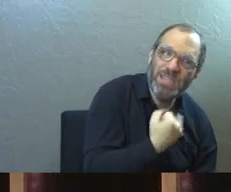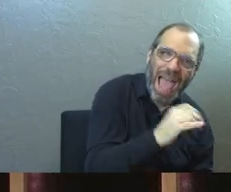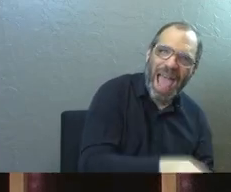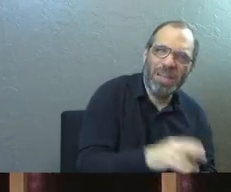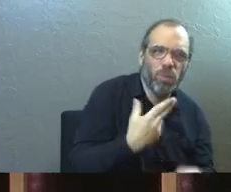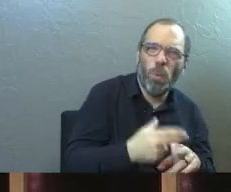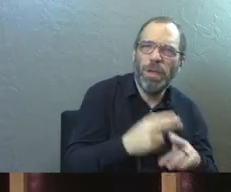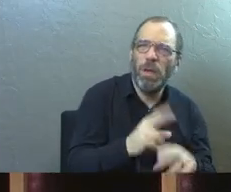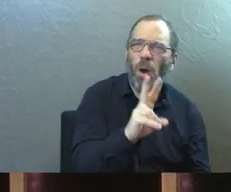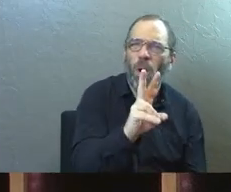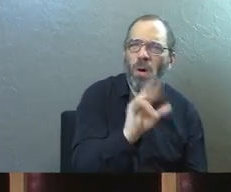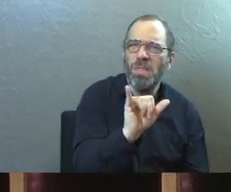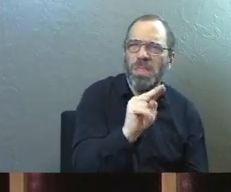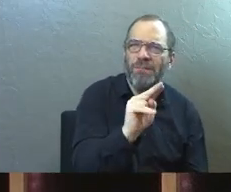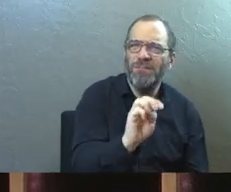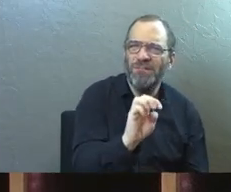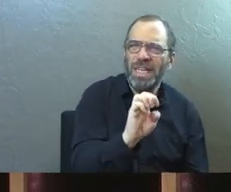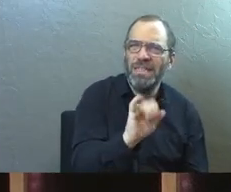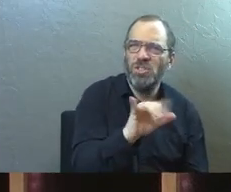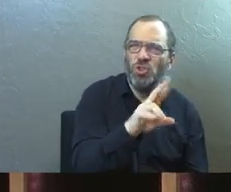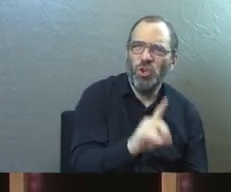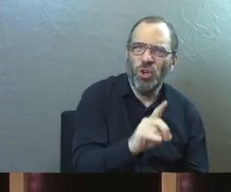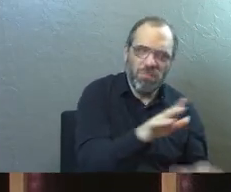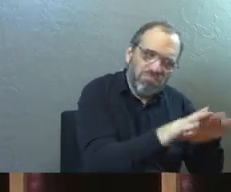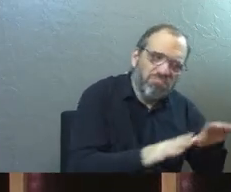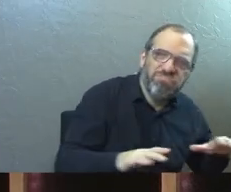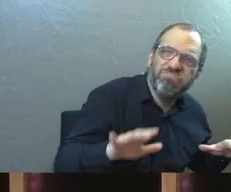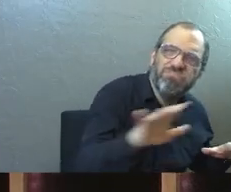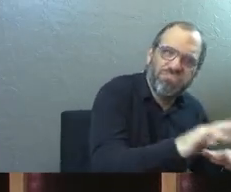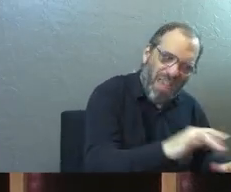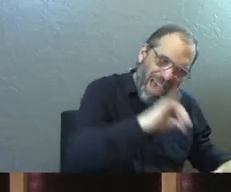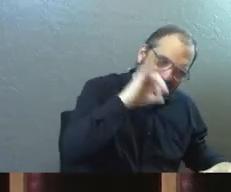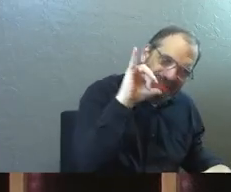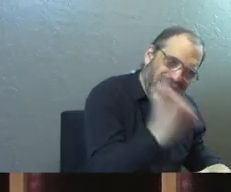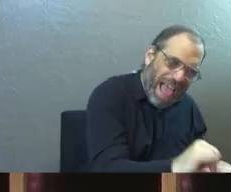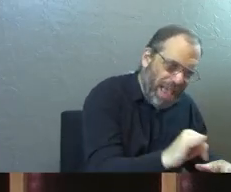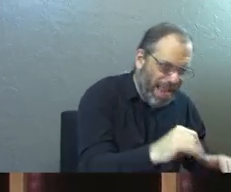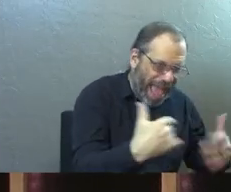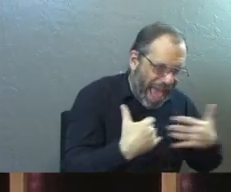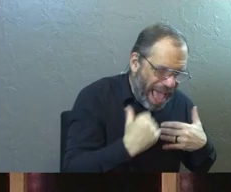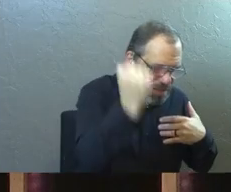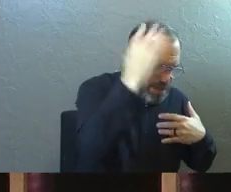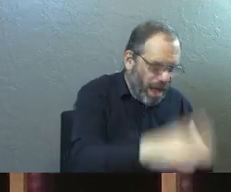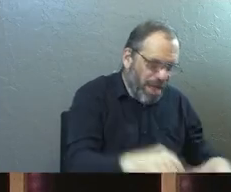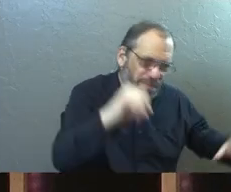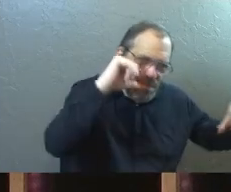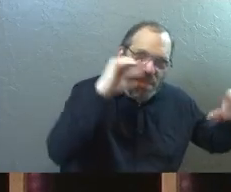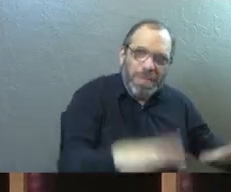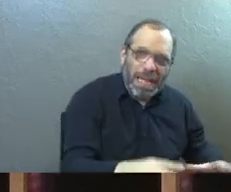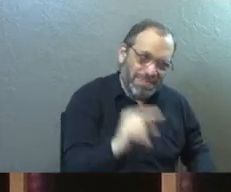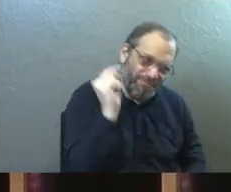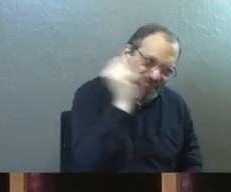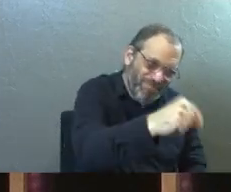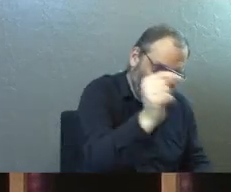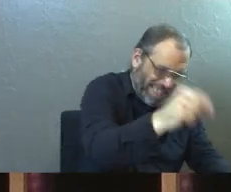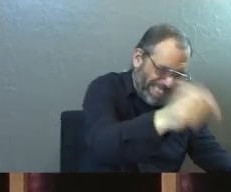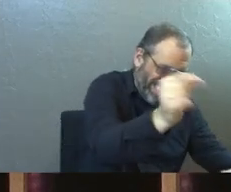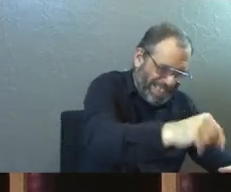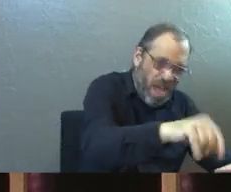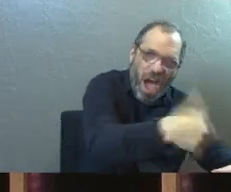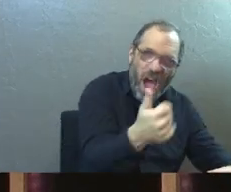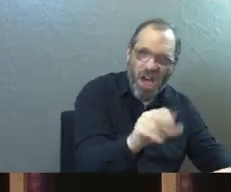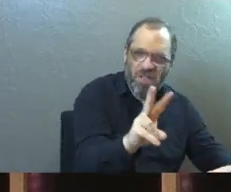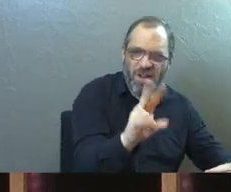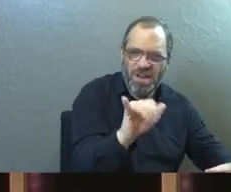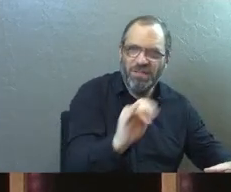vineyard of God. And there was this idea that that was the place that had God's blessing. That was the place that other